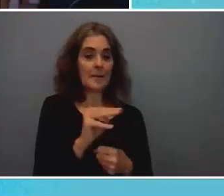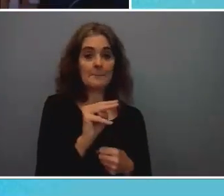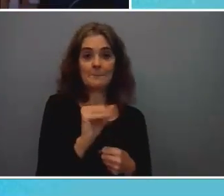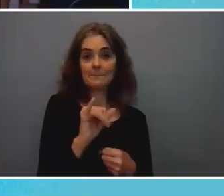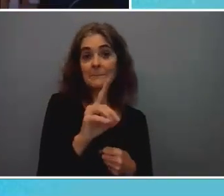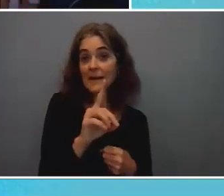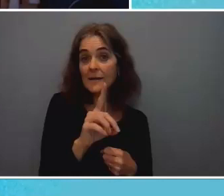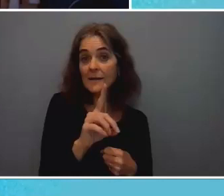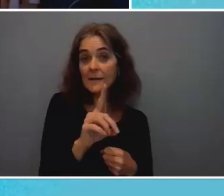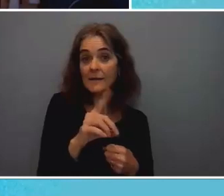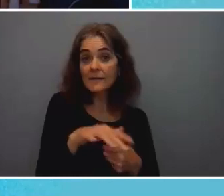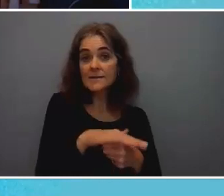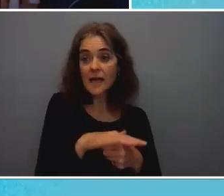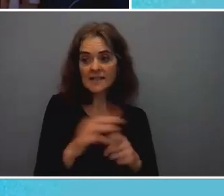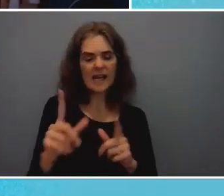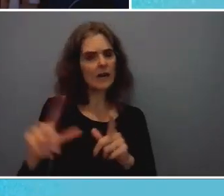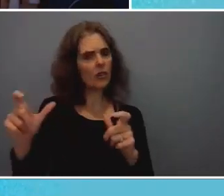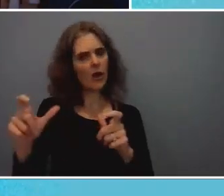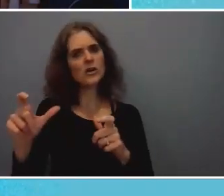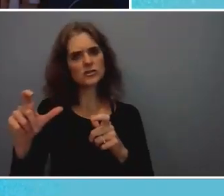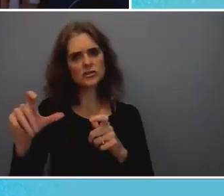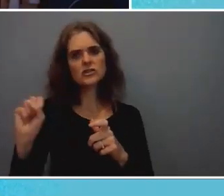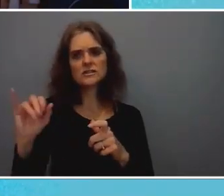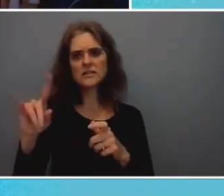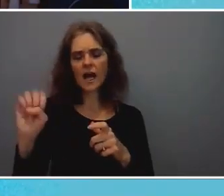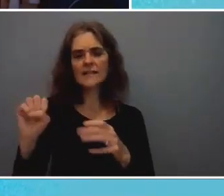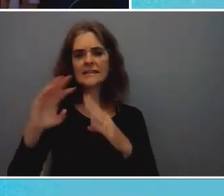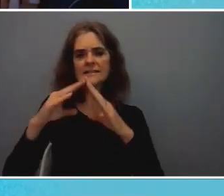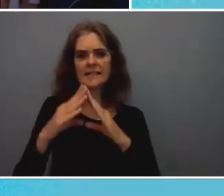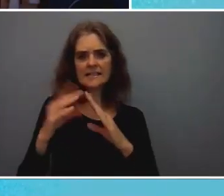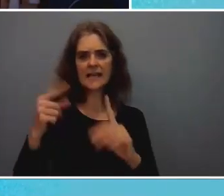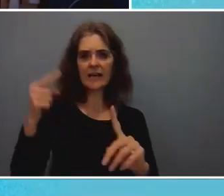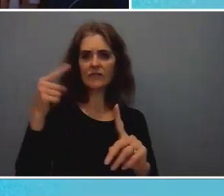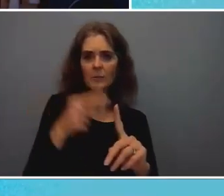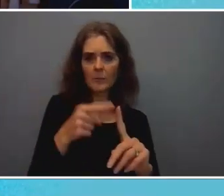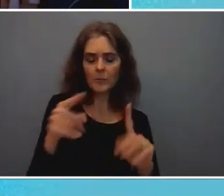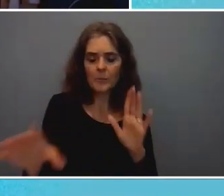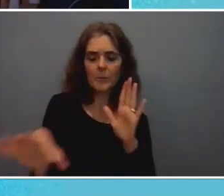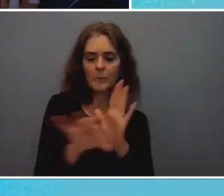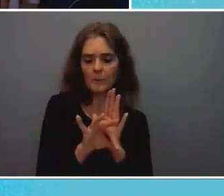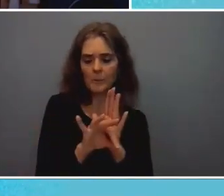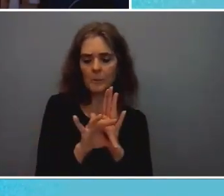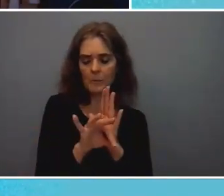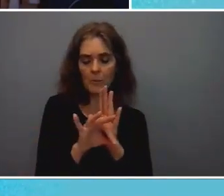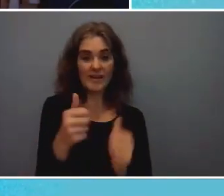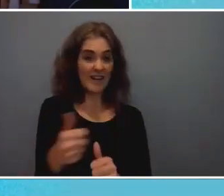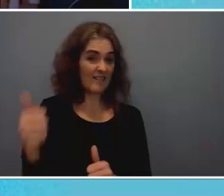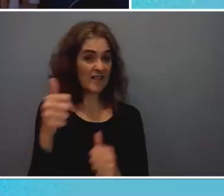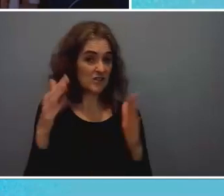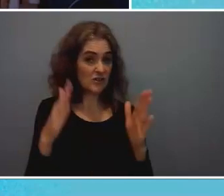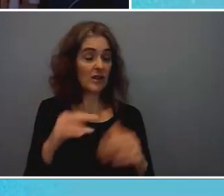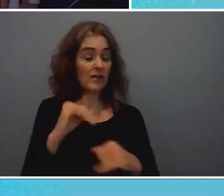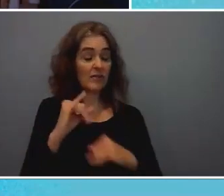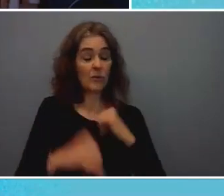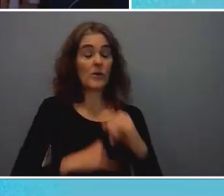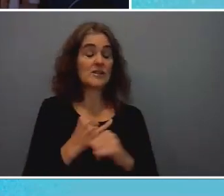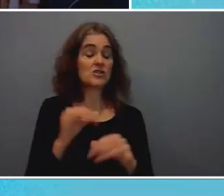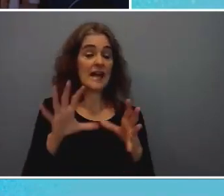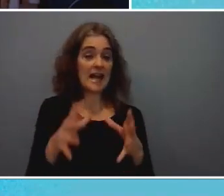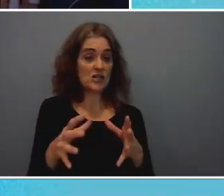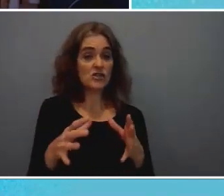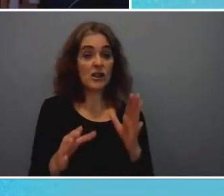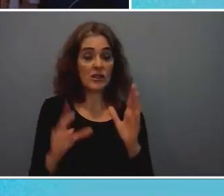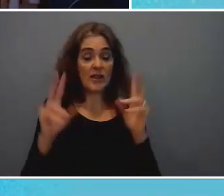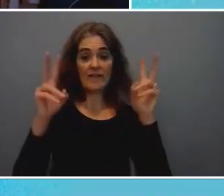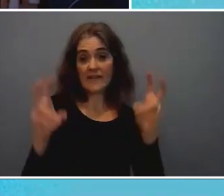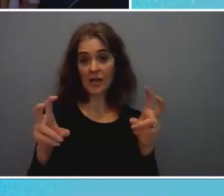and large cities have a point a uh an official for international affairs like nina hachigan